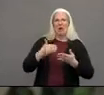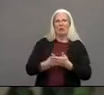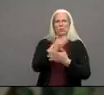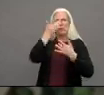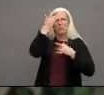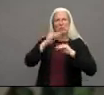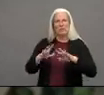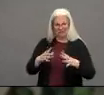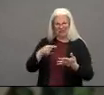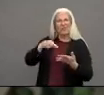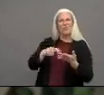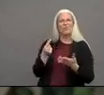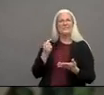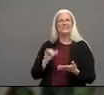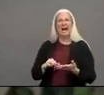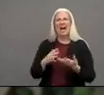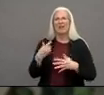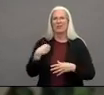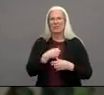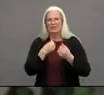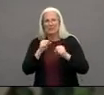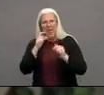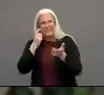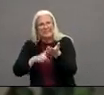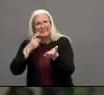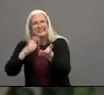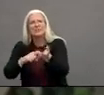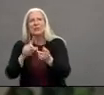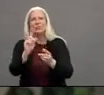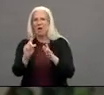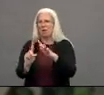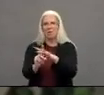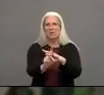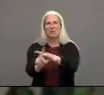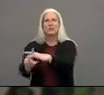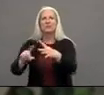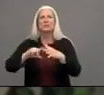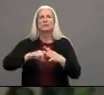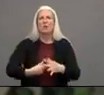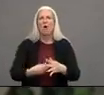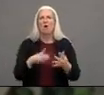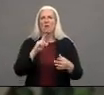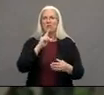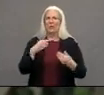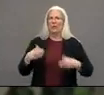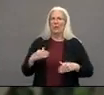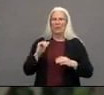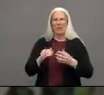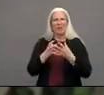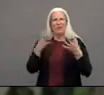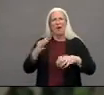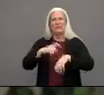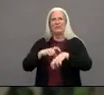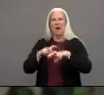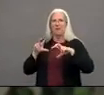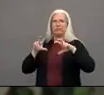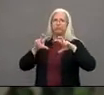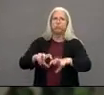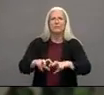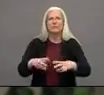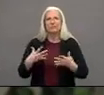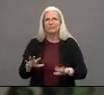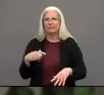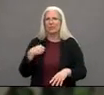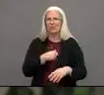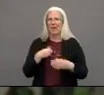cases so we would you know it was it was time intensive and we we had you know many people to call and we